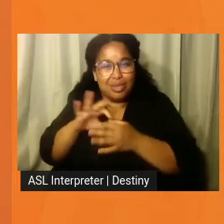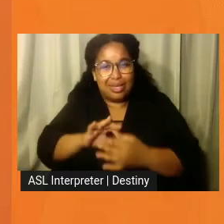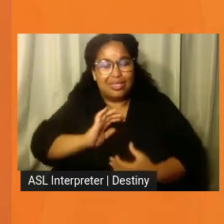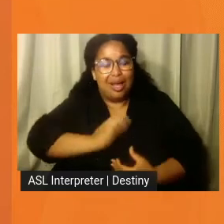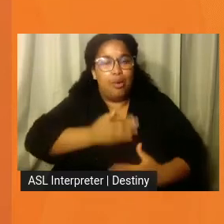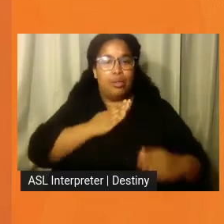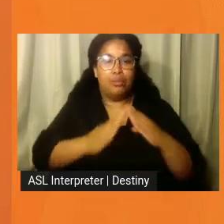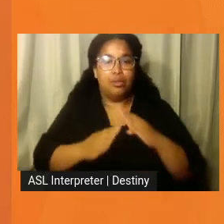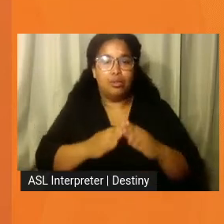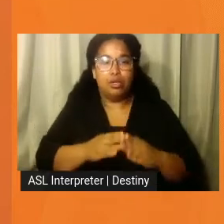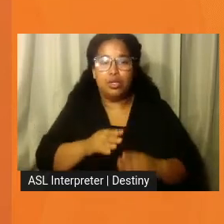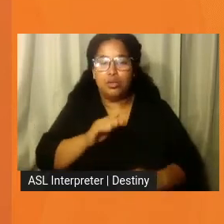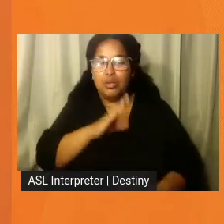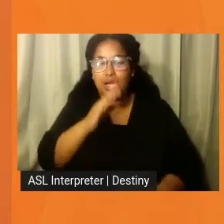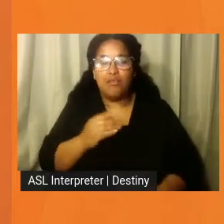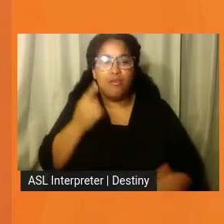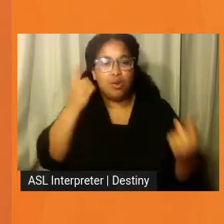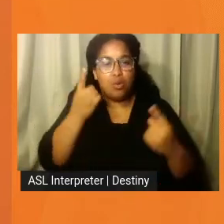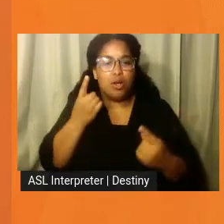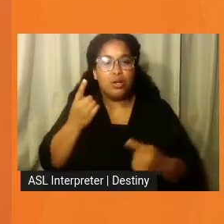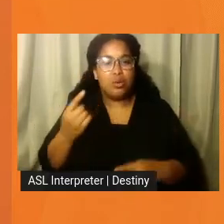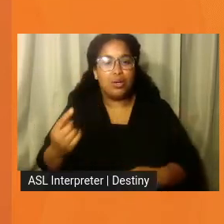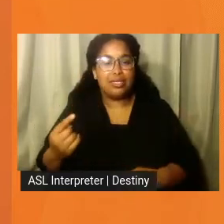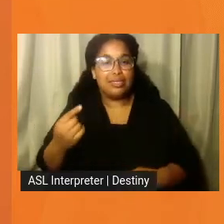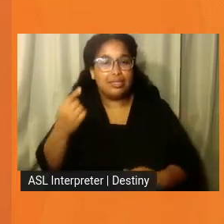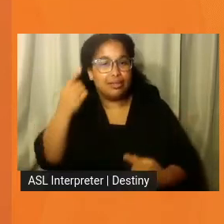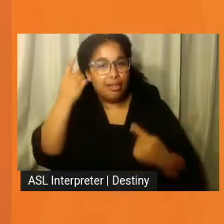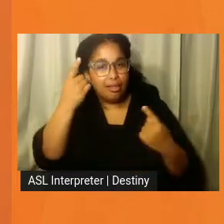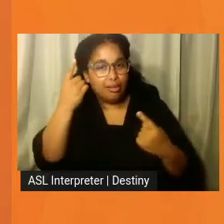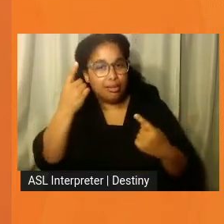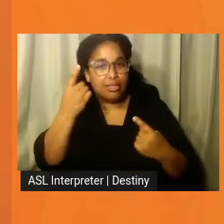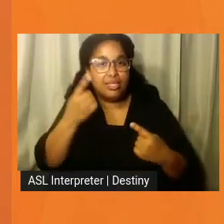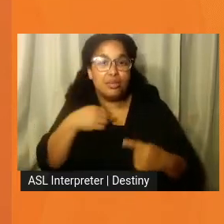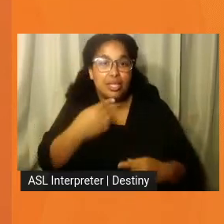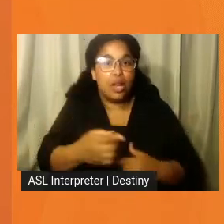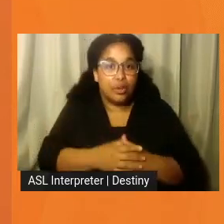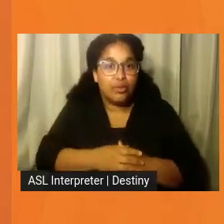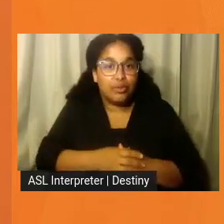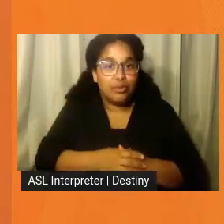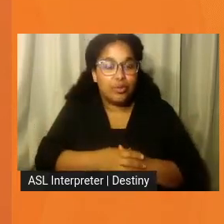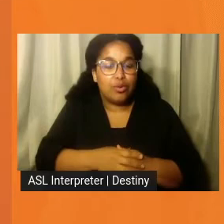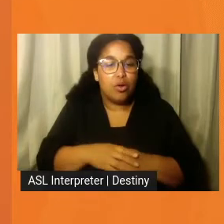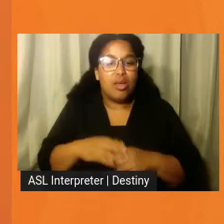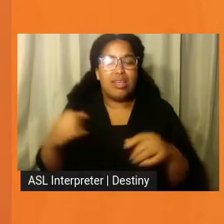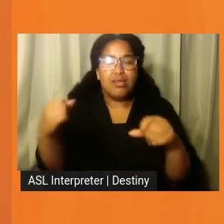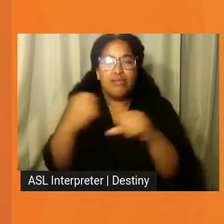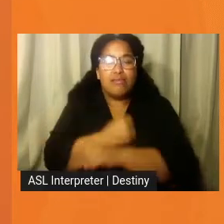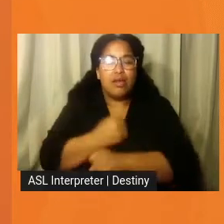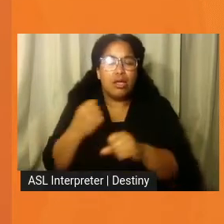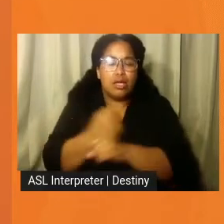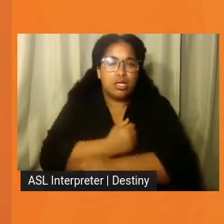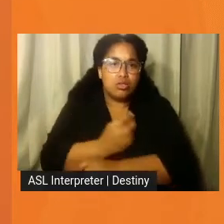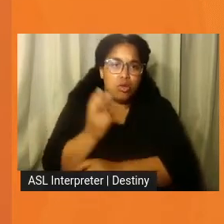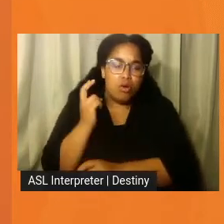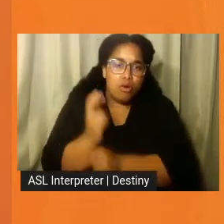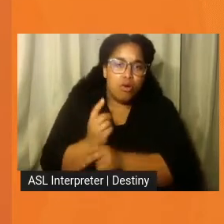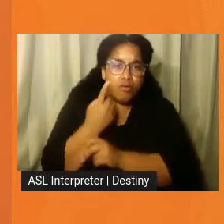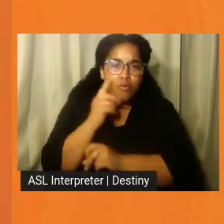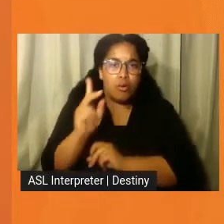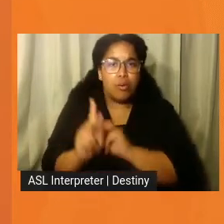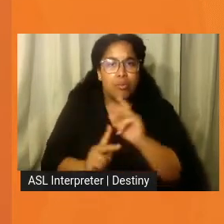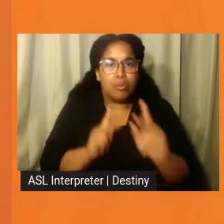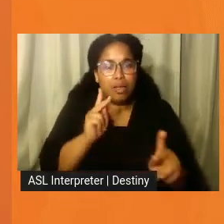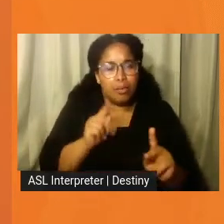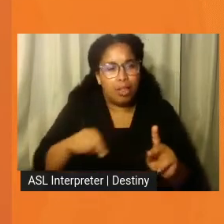you never have to wonder what Marty's saying, because he's going to tell you. Second, Marty fights hard for the people and the issues he